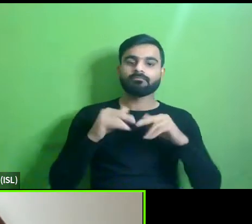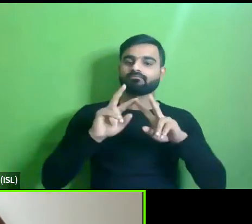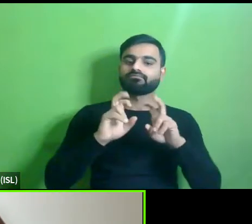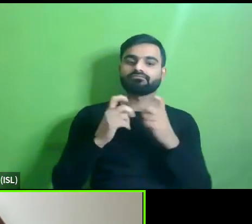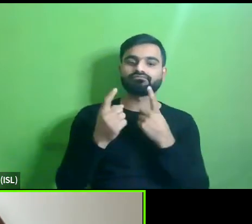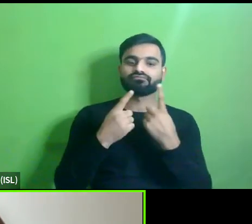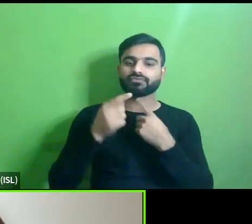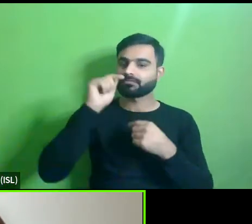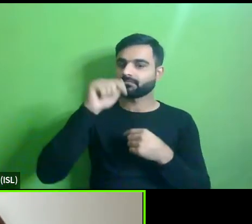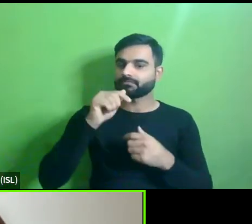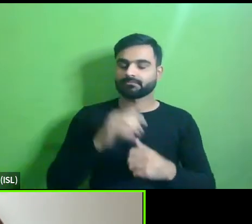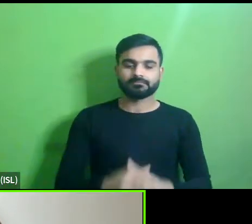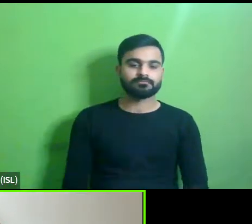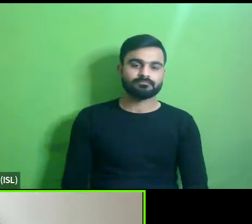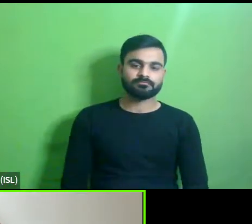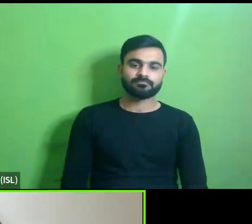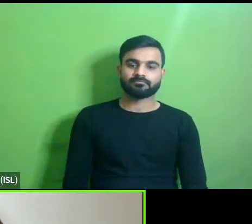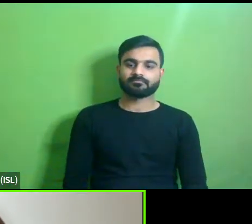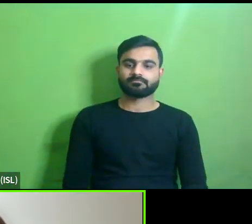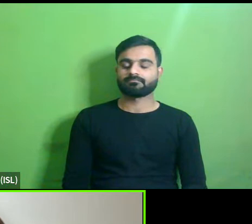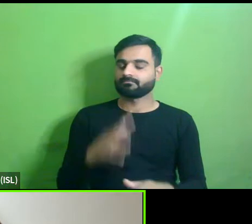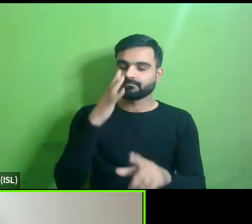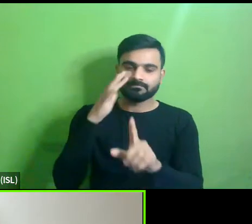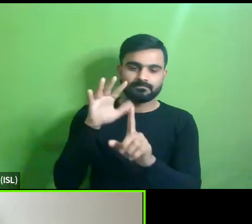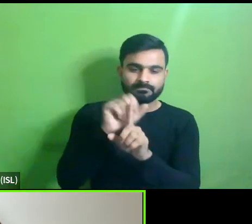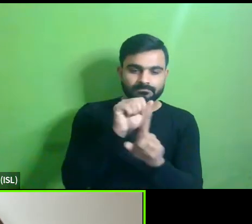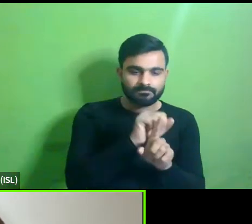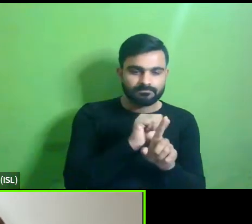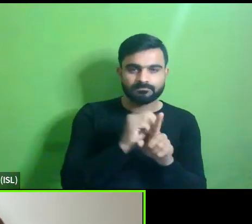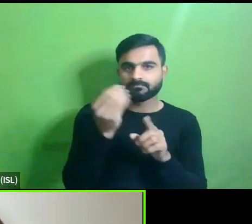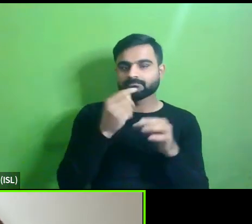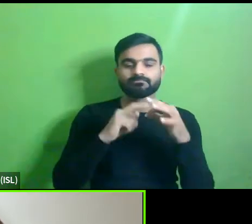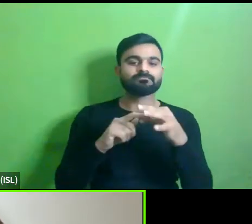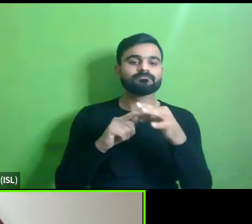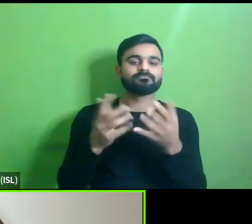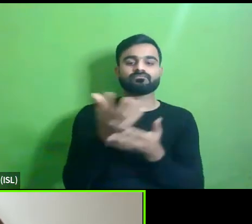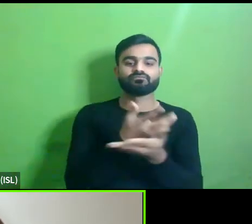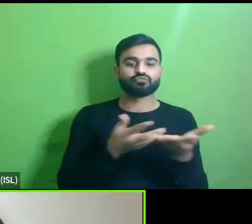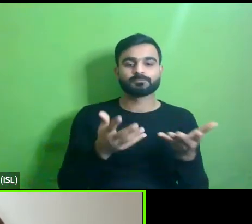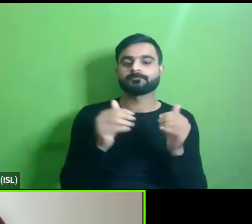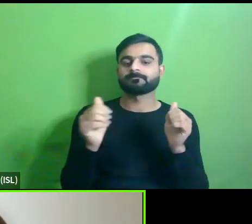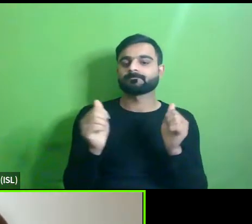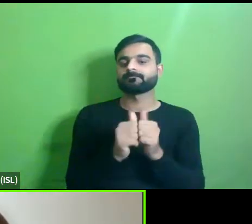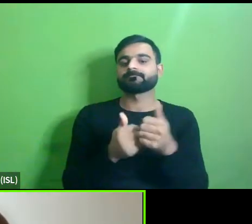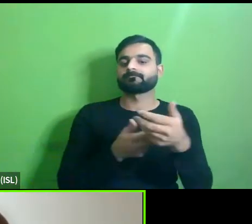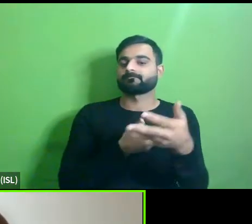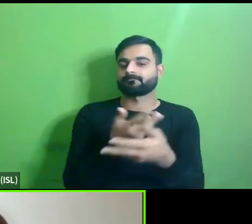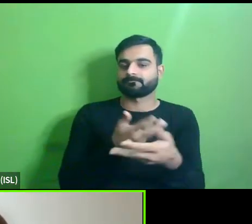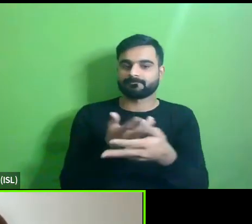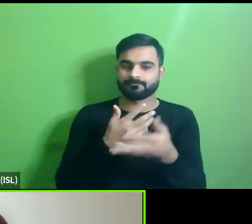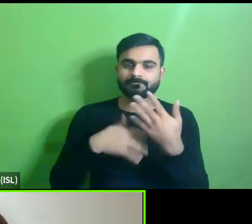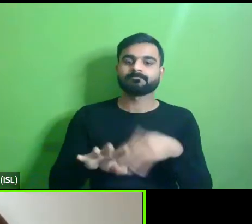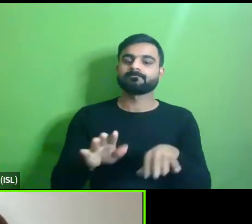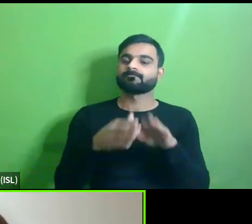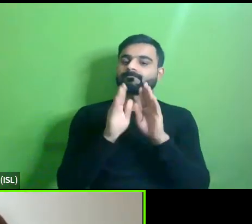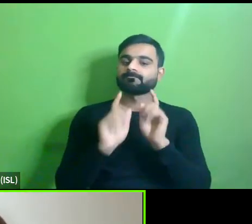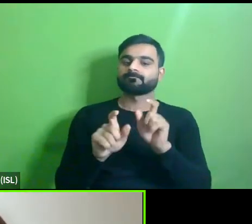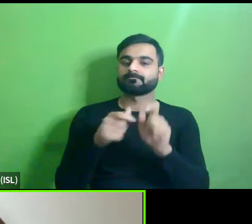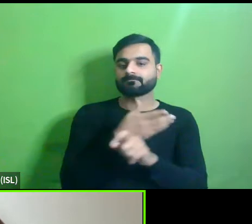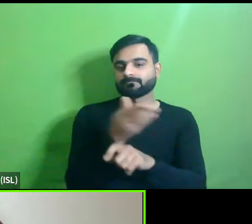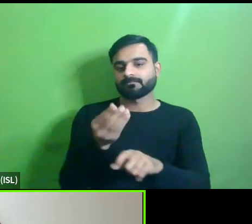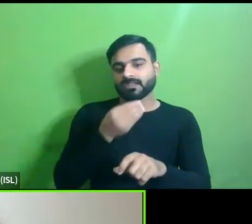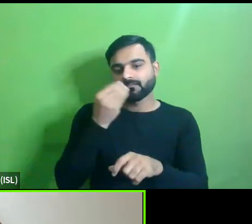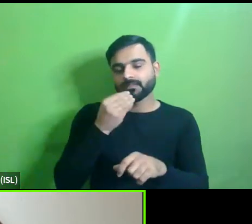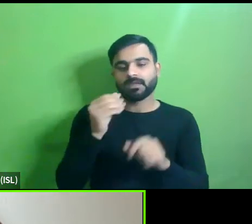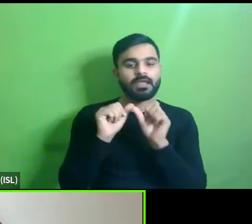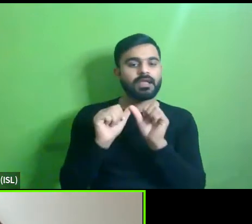today so we've identified a set of questions which we will use to guide the discussion i would request all of you to keep your